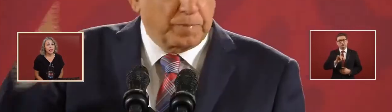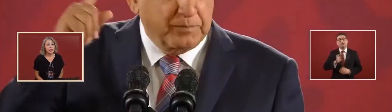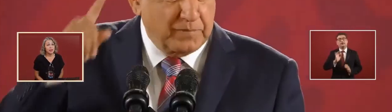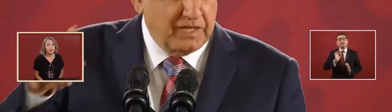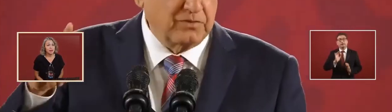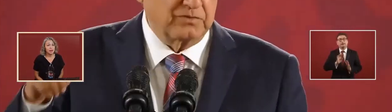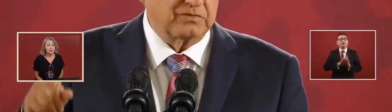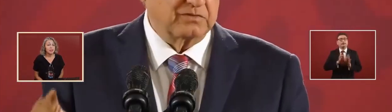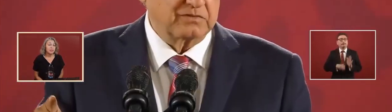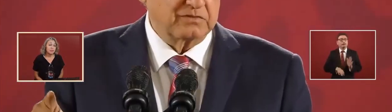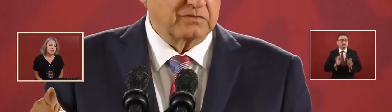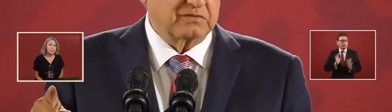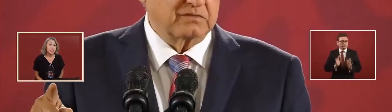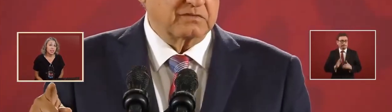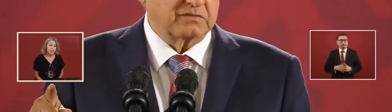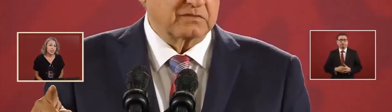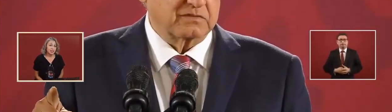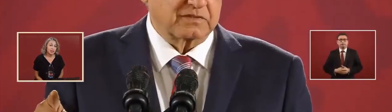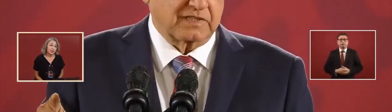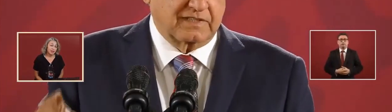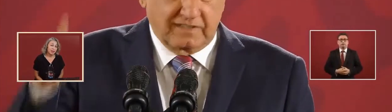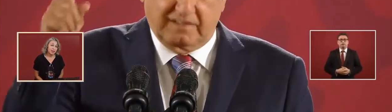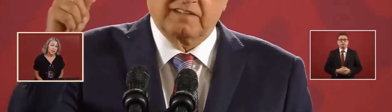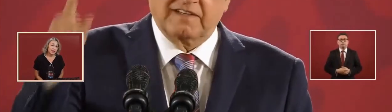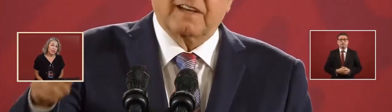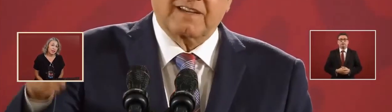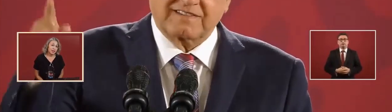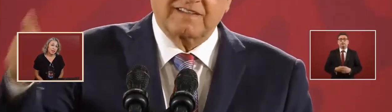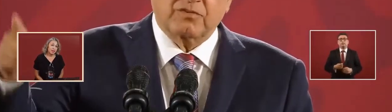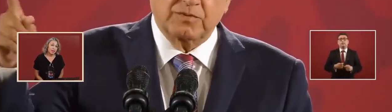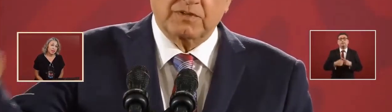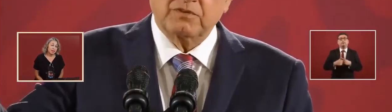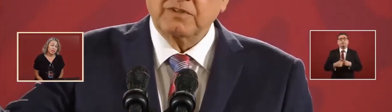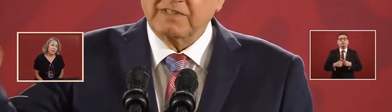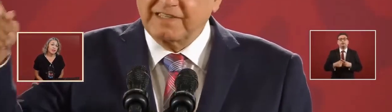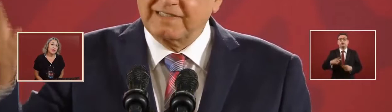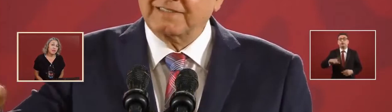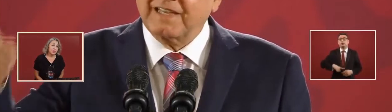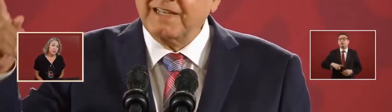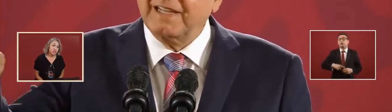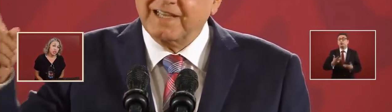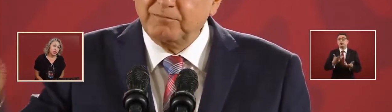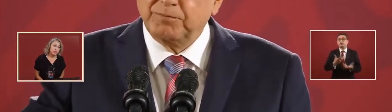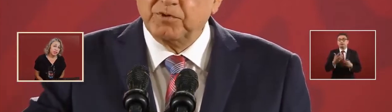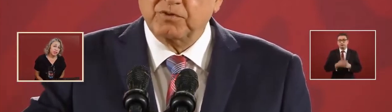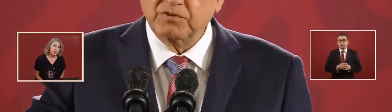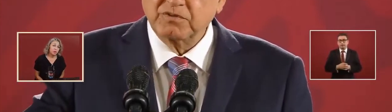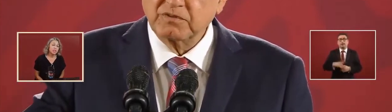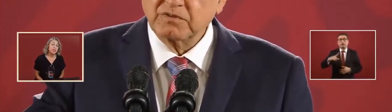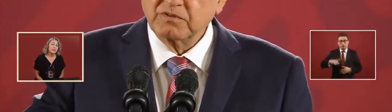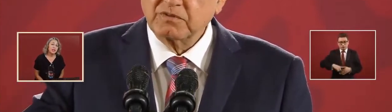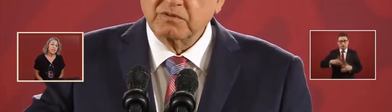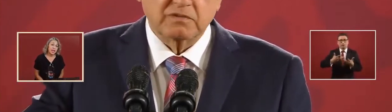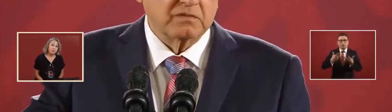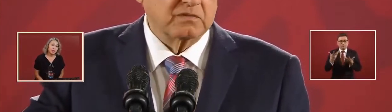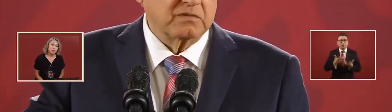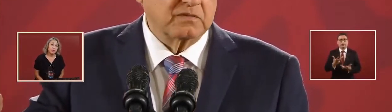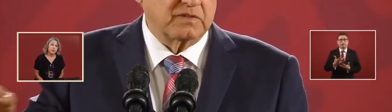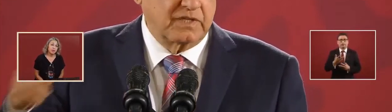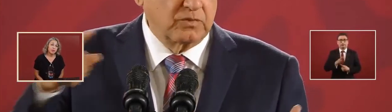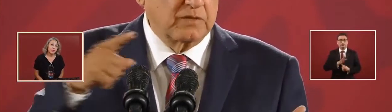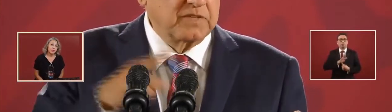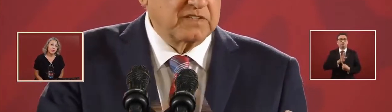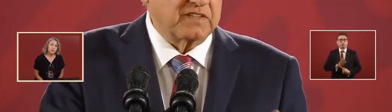that the government should have done was to give an example of an